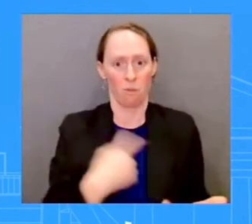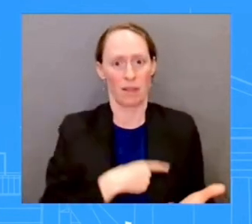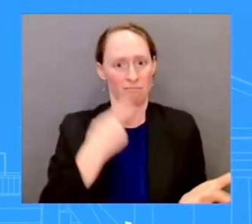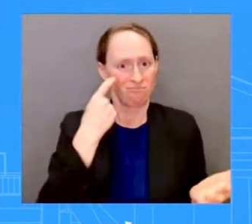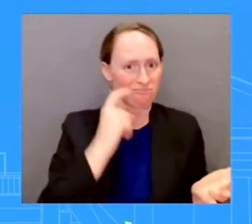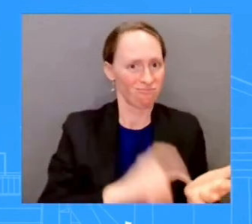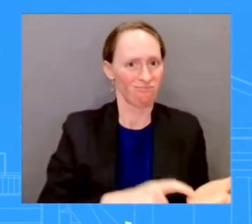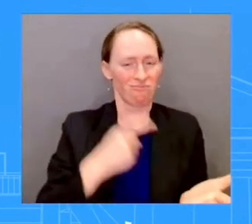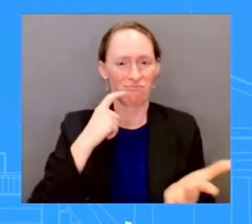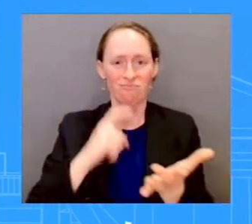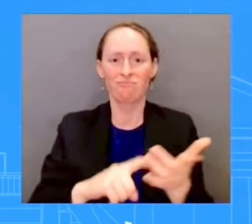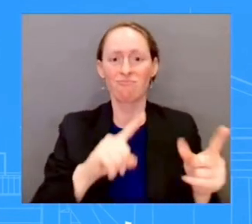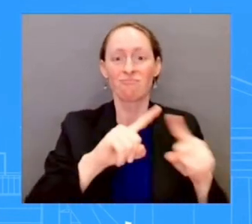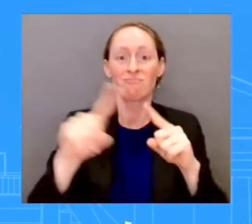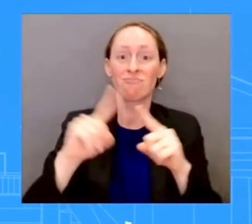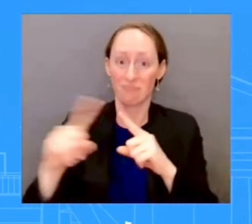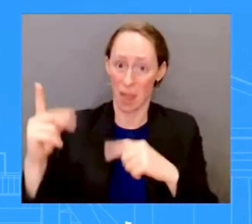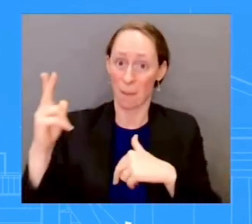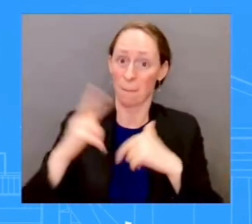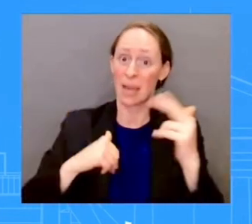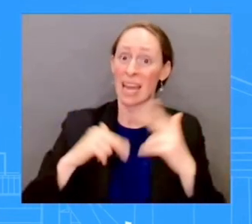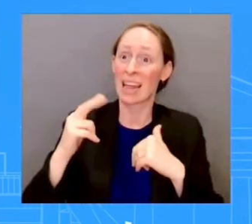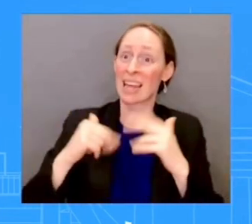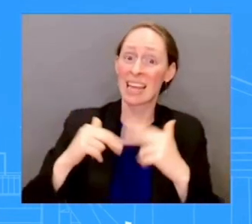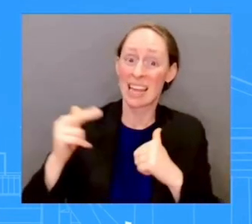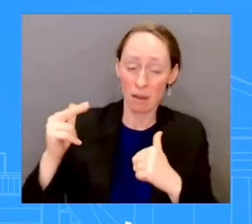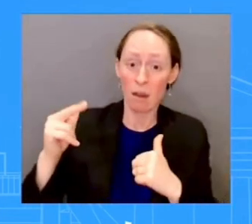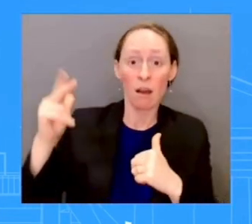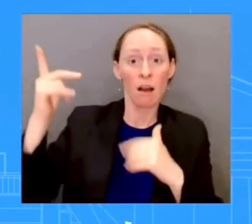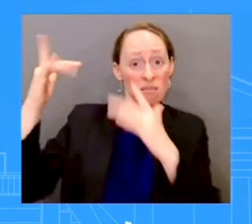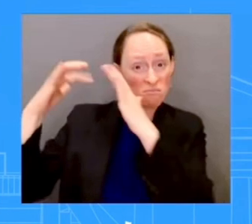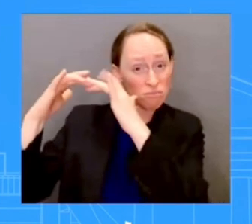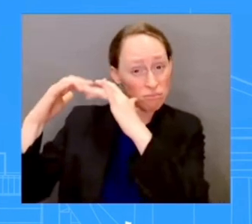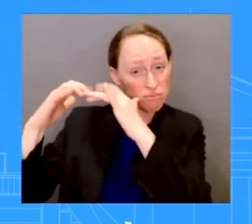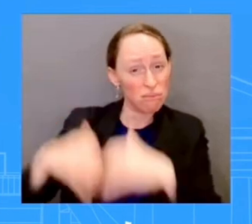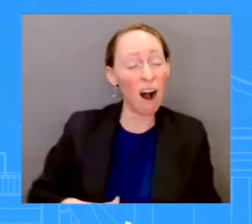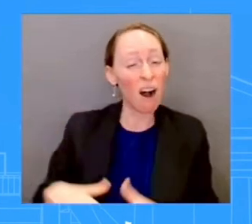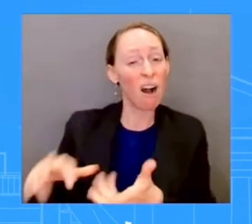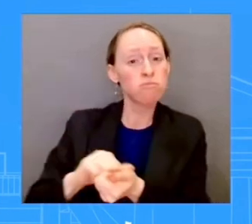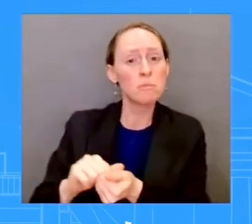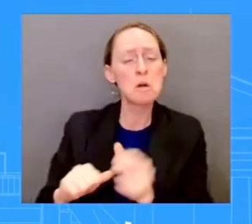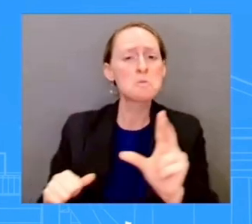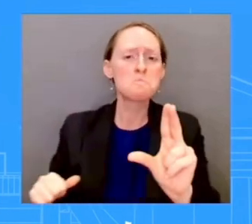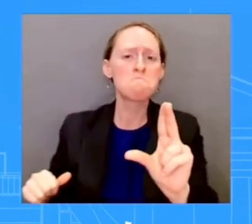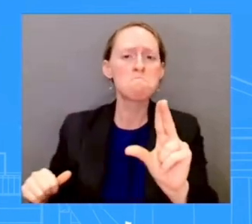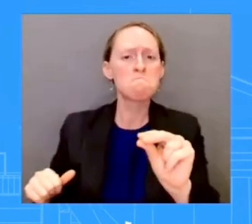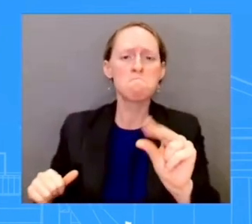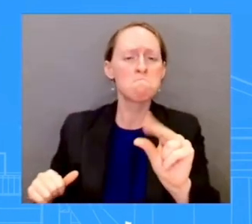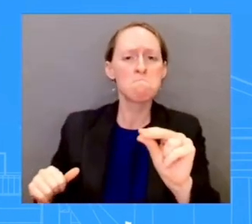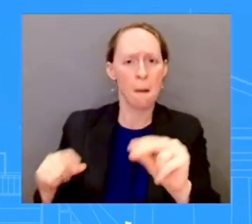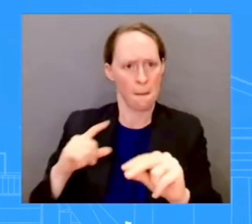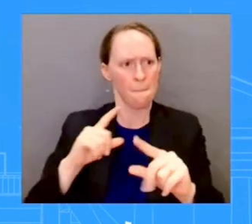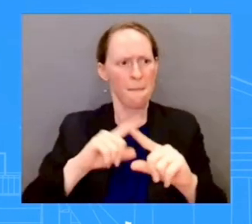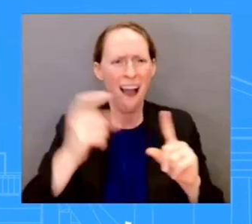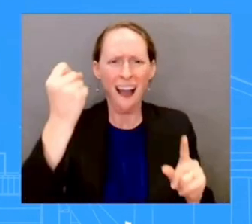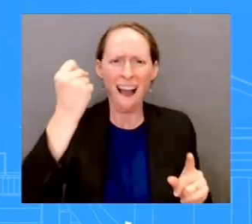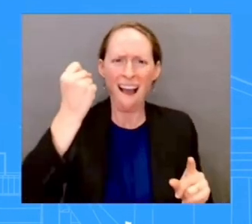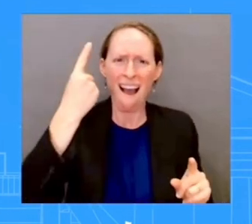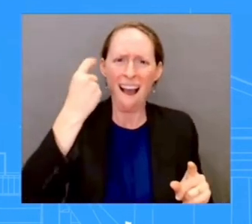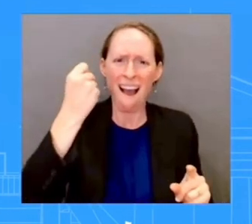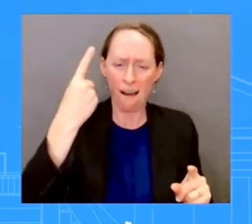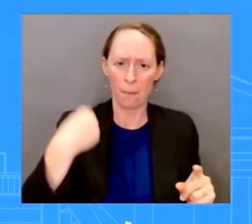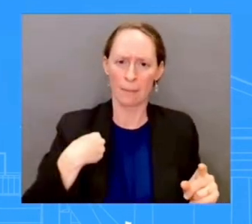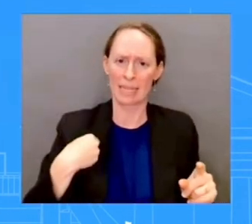businesses have been harmed. But principally it looks like it's about flooding in areas that are low-lying, where there was storm surge